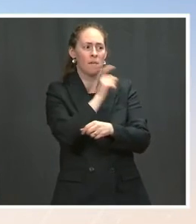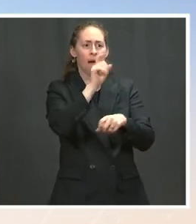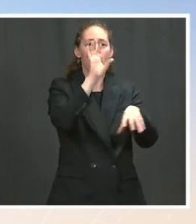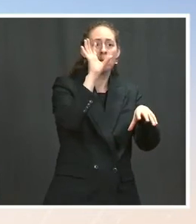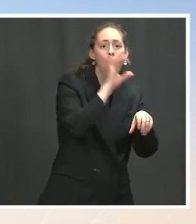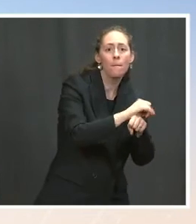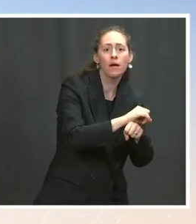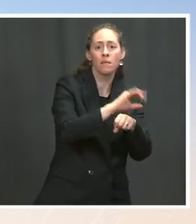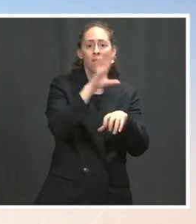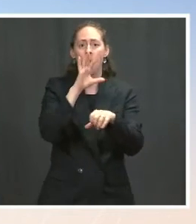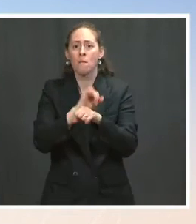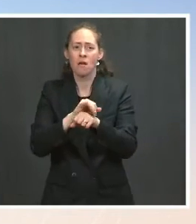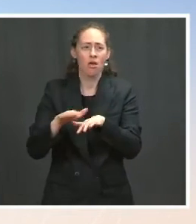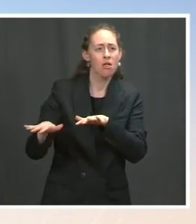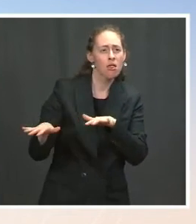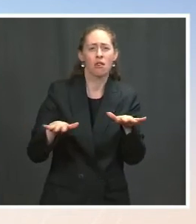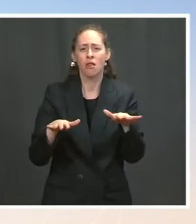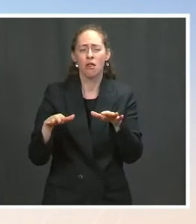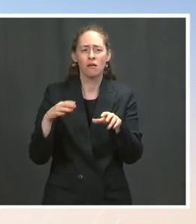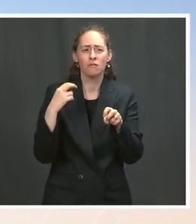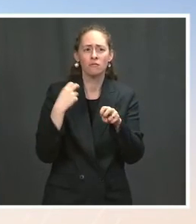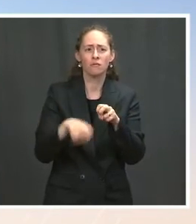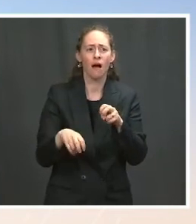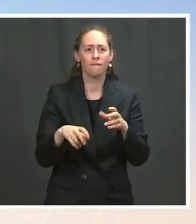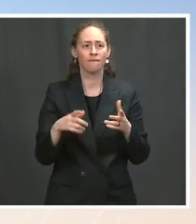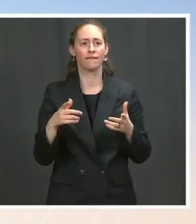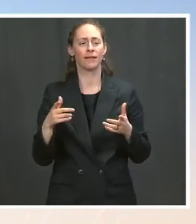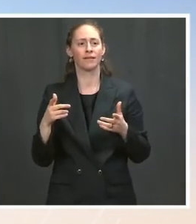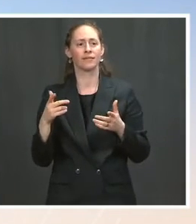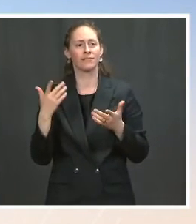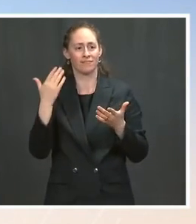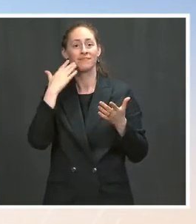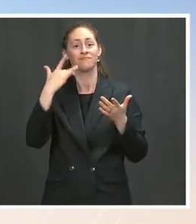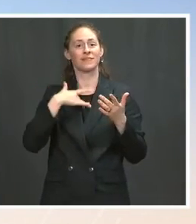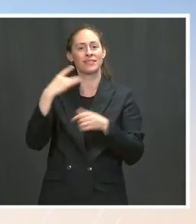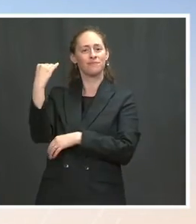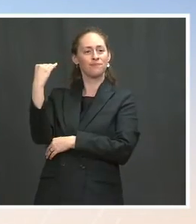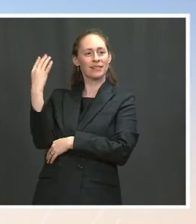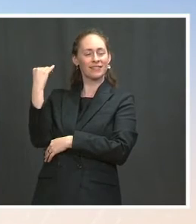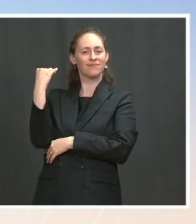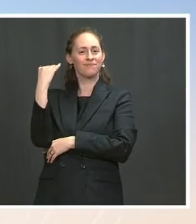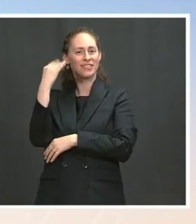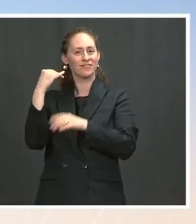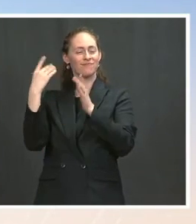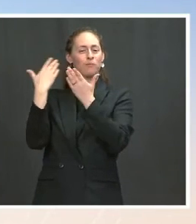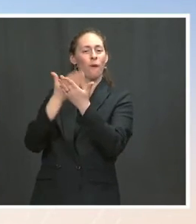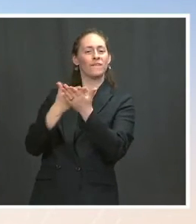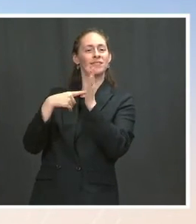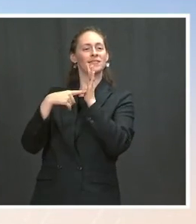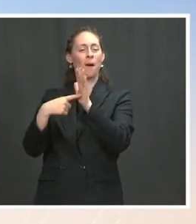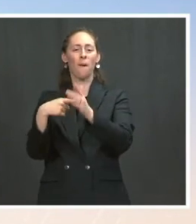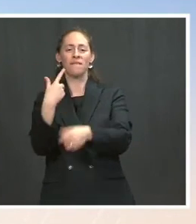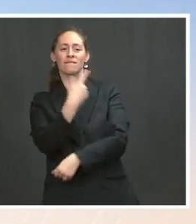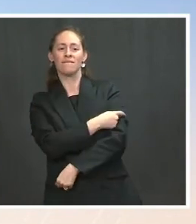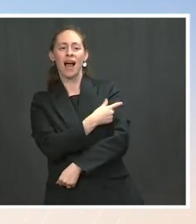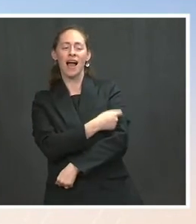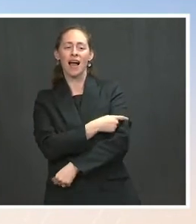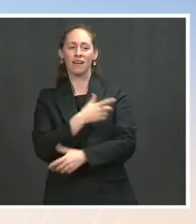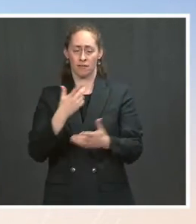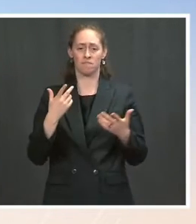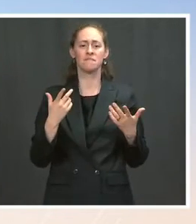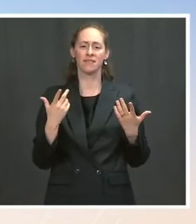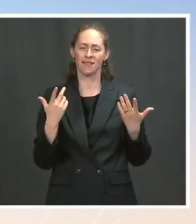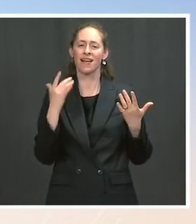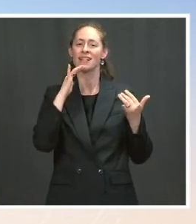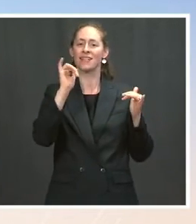uh had vaccine t-shirts they were doing selfies we are now at the point which we always knew we would be at where the supply has